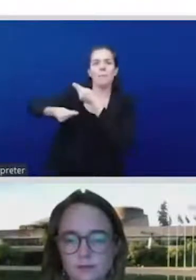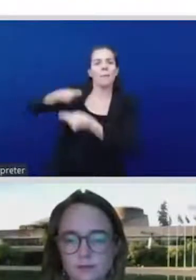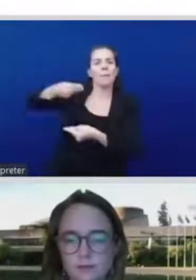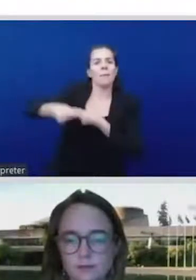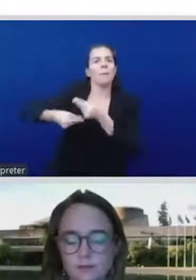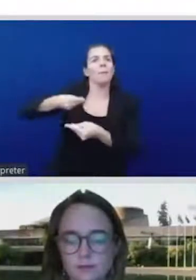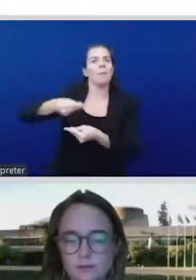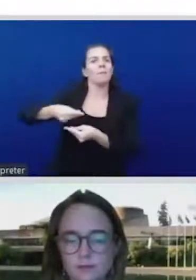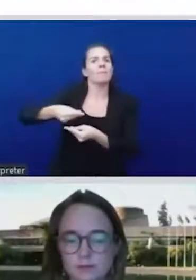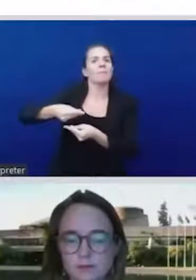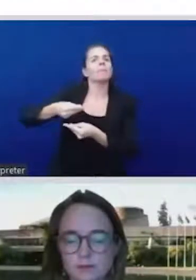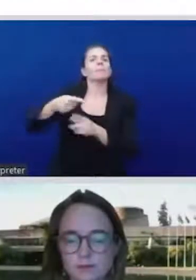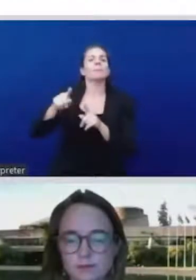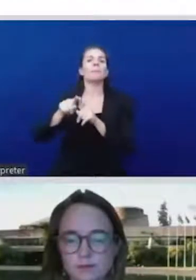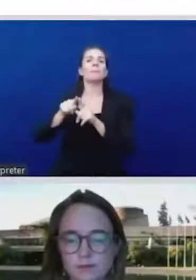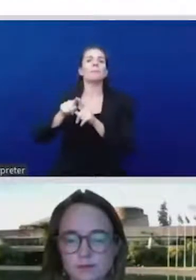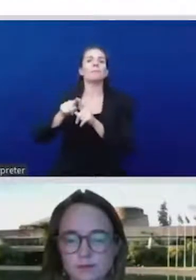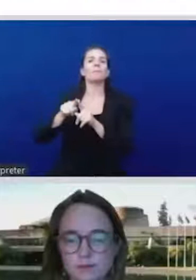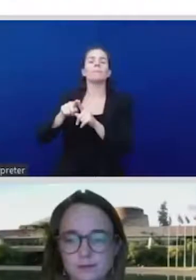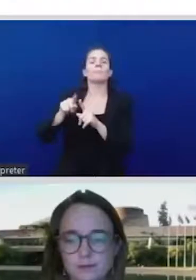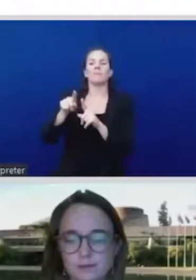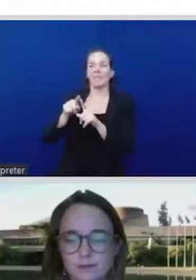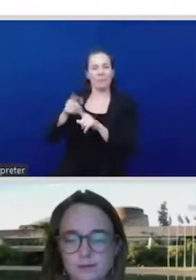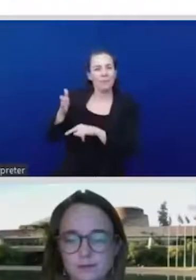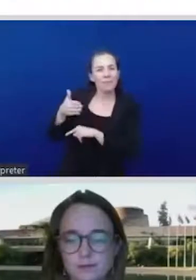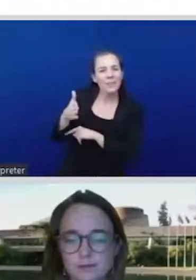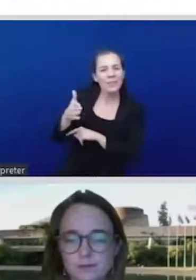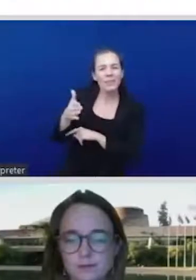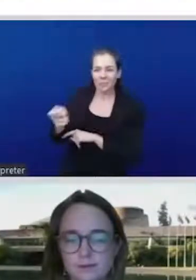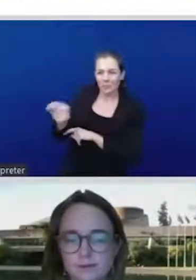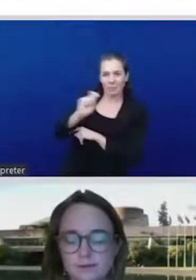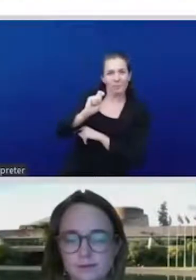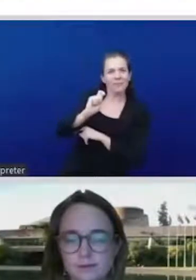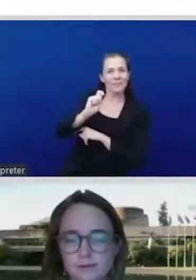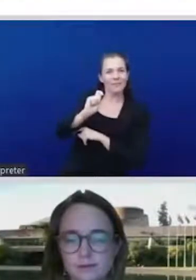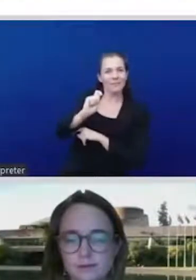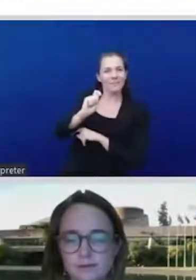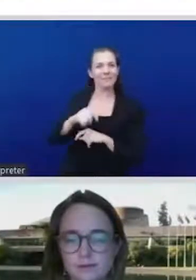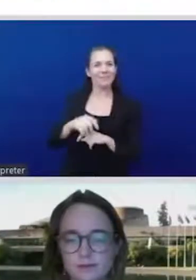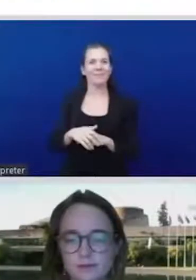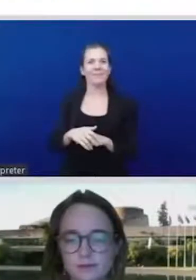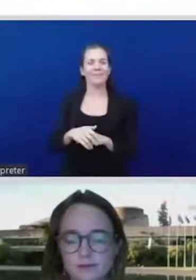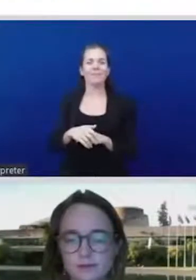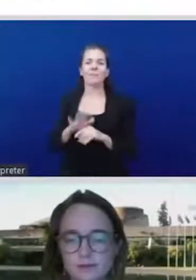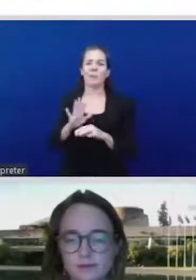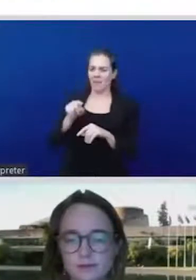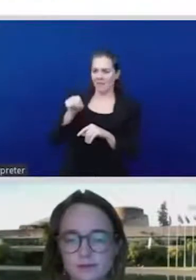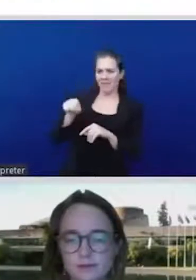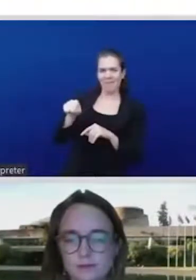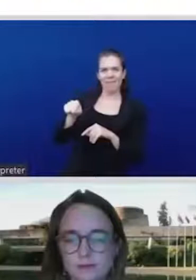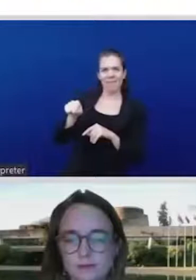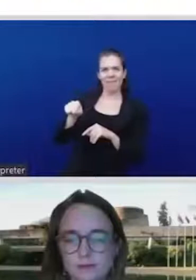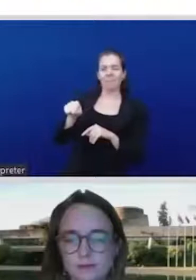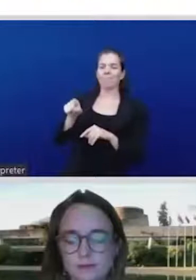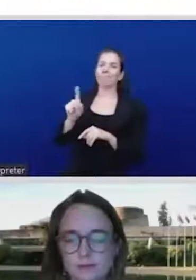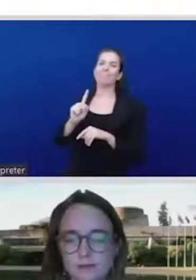competitive when taking into account the time and care that we put into making these goods as women